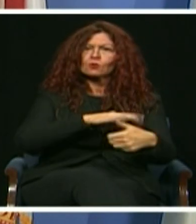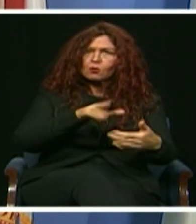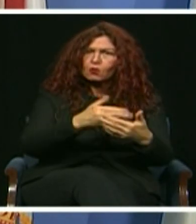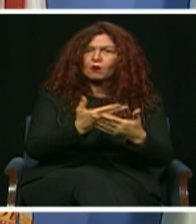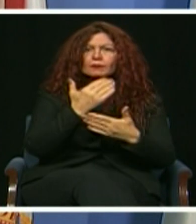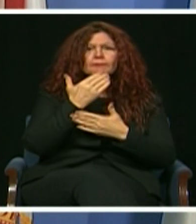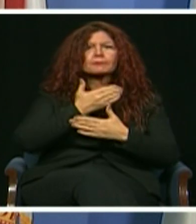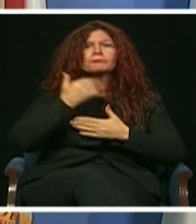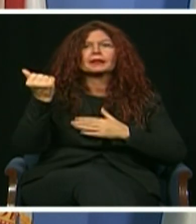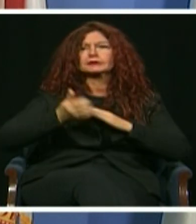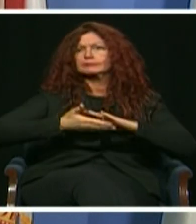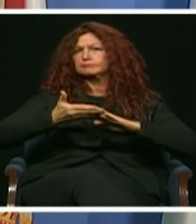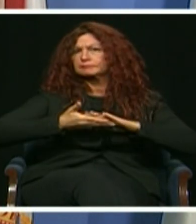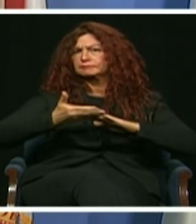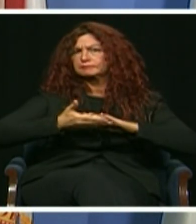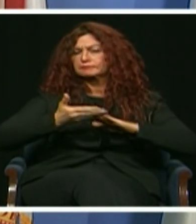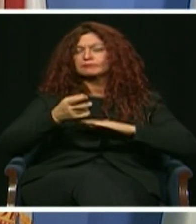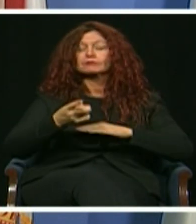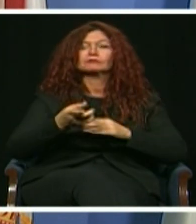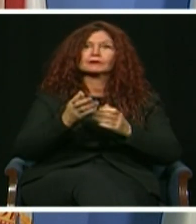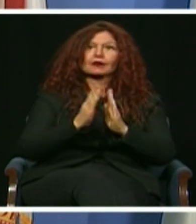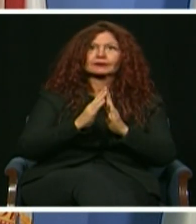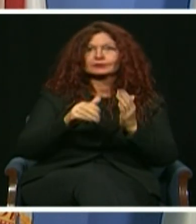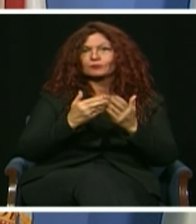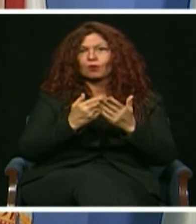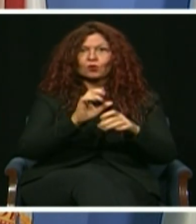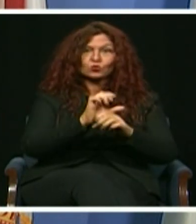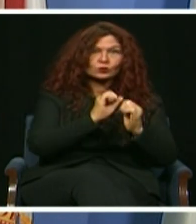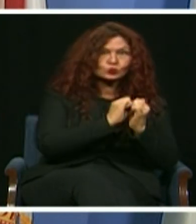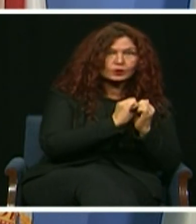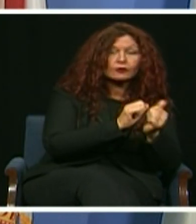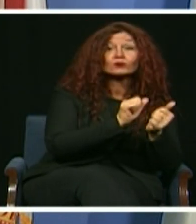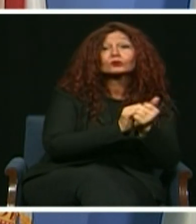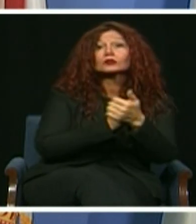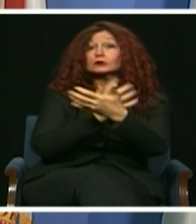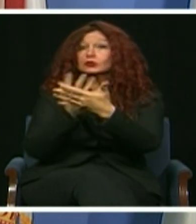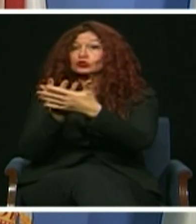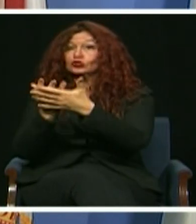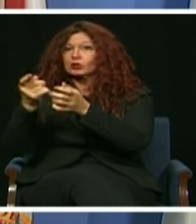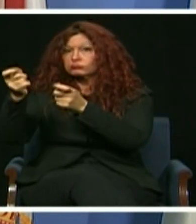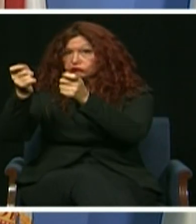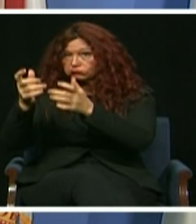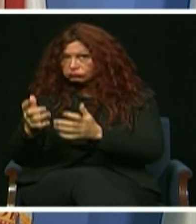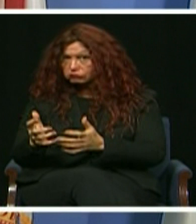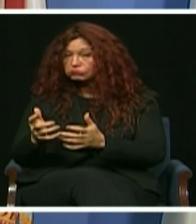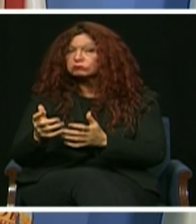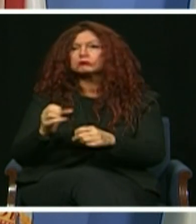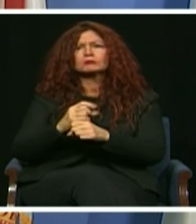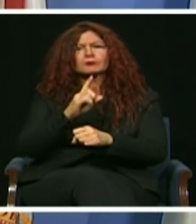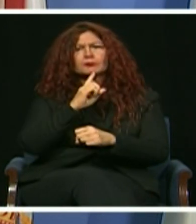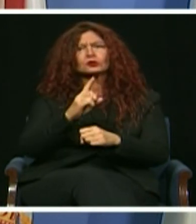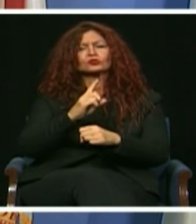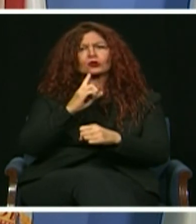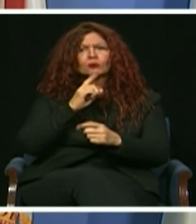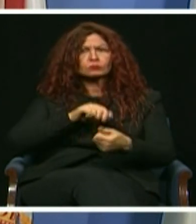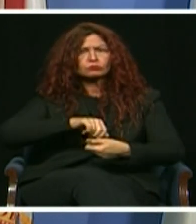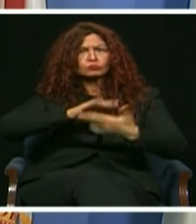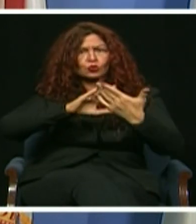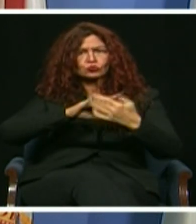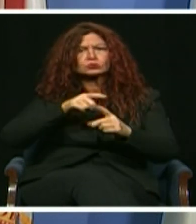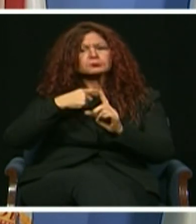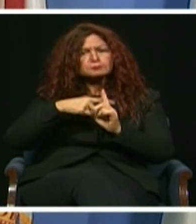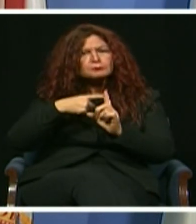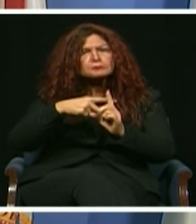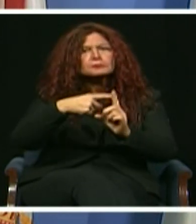asked Chief Patterson to work closely with him and our Corrections Director Daniel Jr. to continue driving positive innovation within law